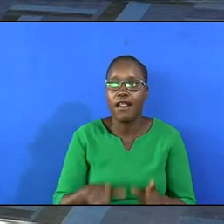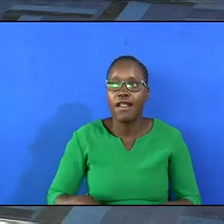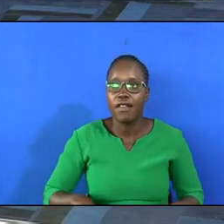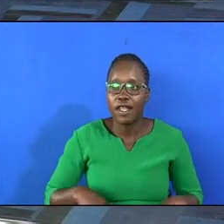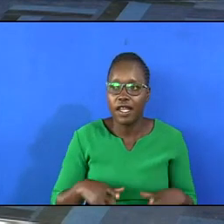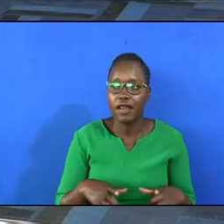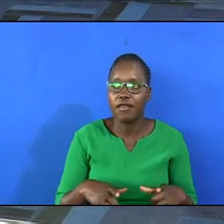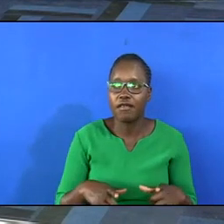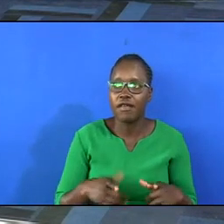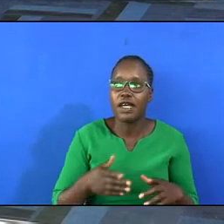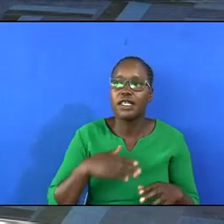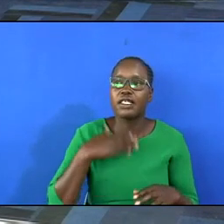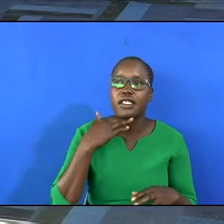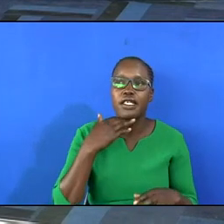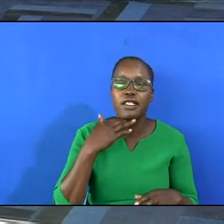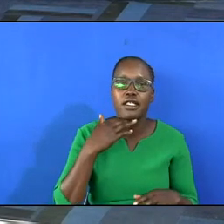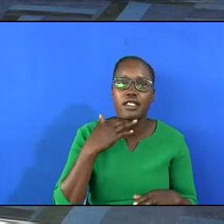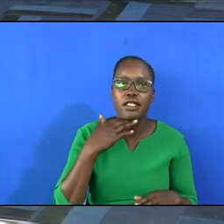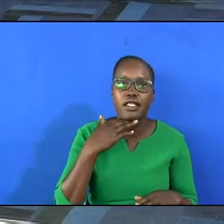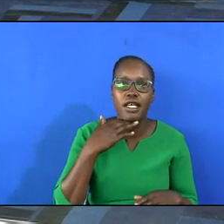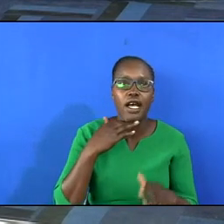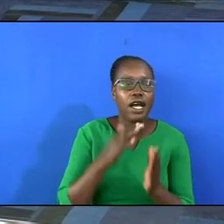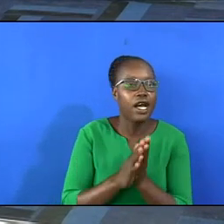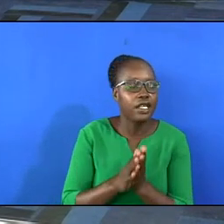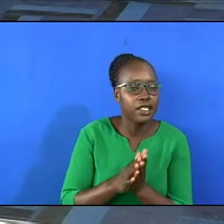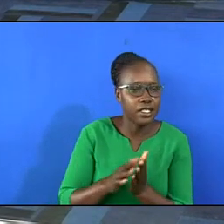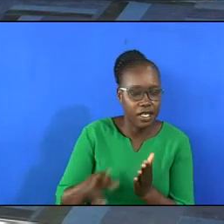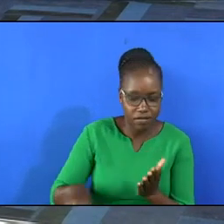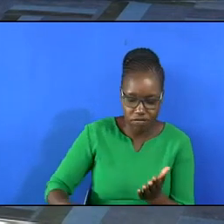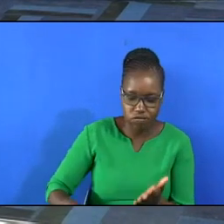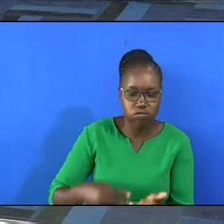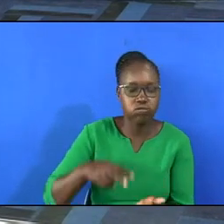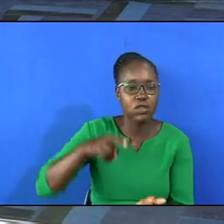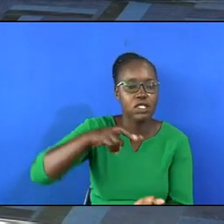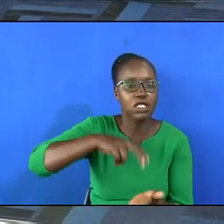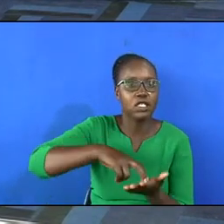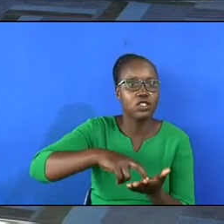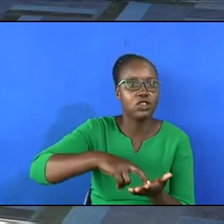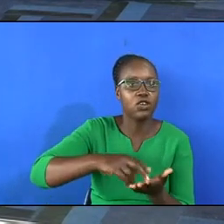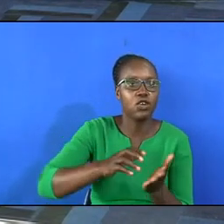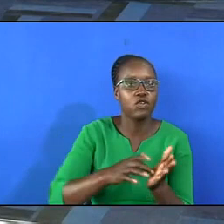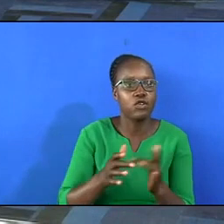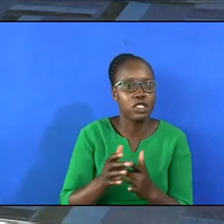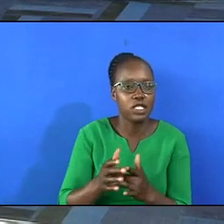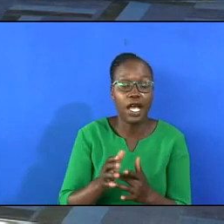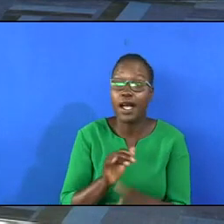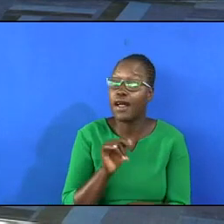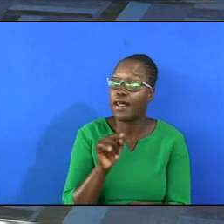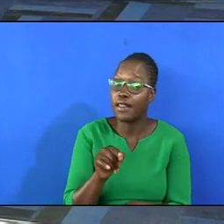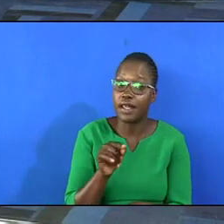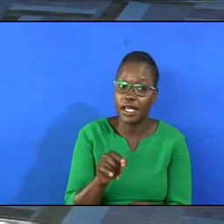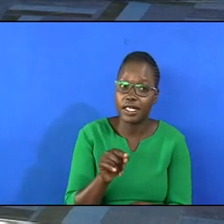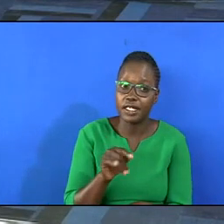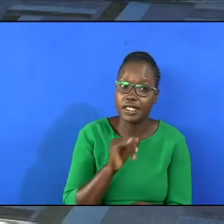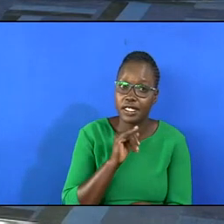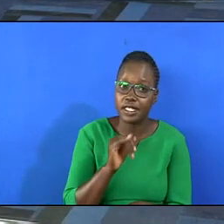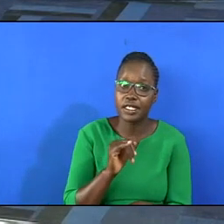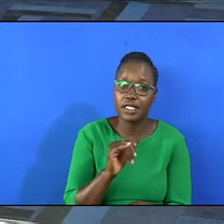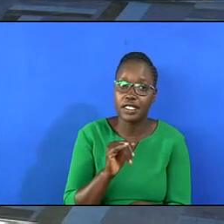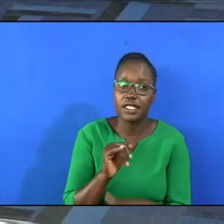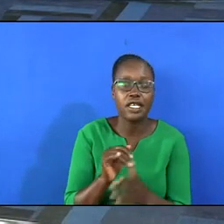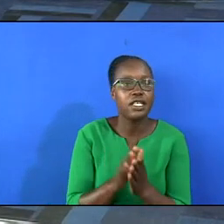the death, and the resurrection of Christ. That is the